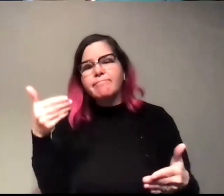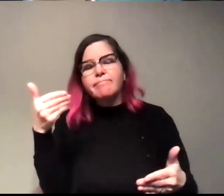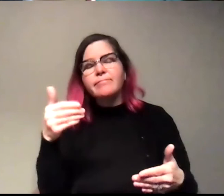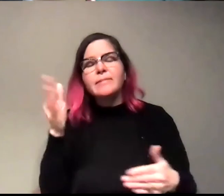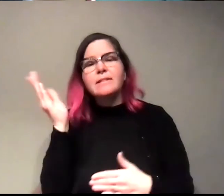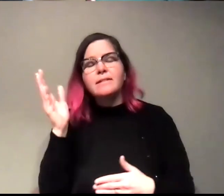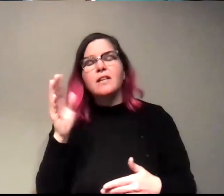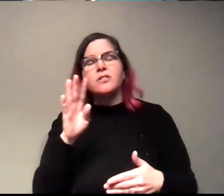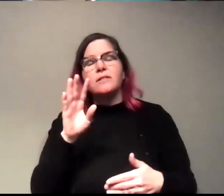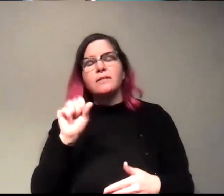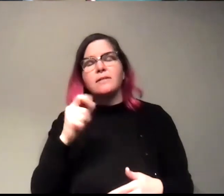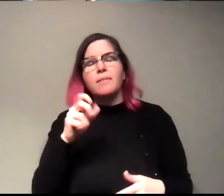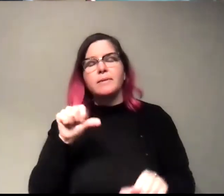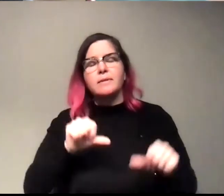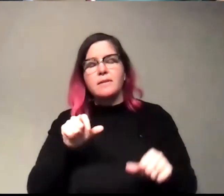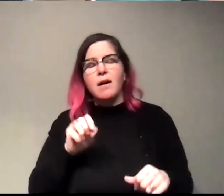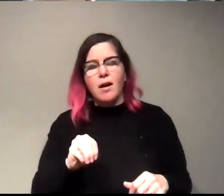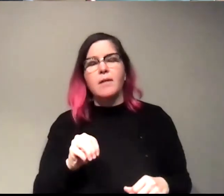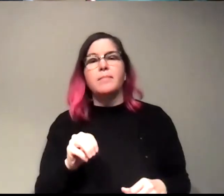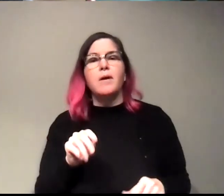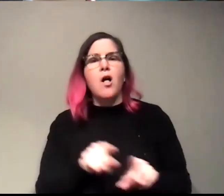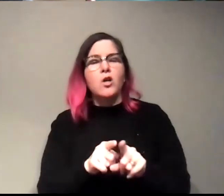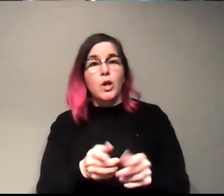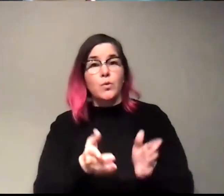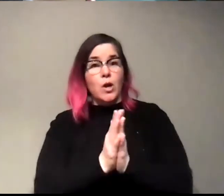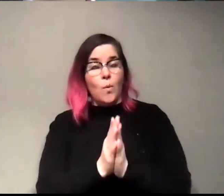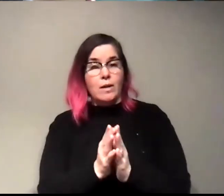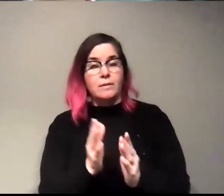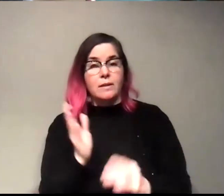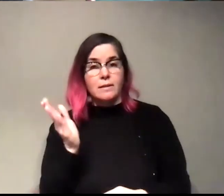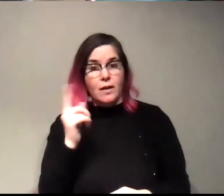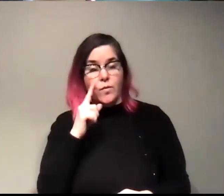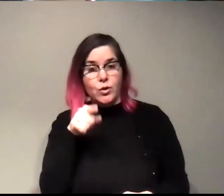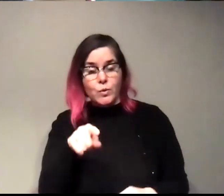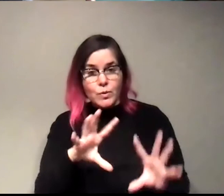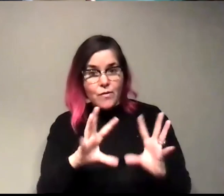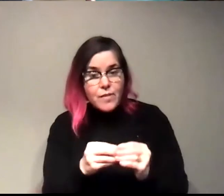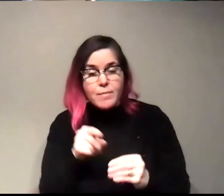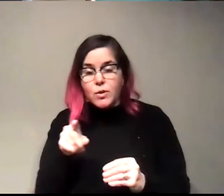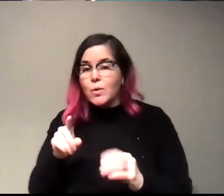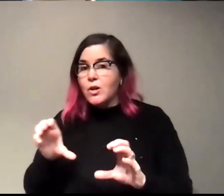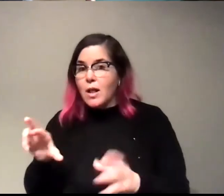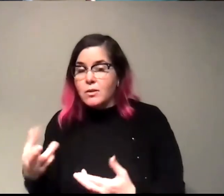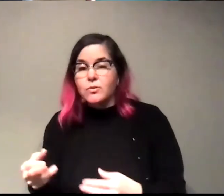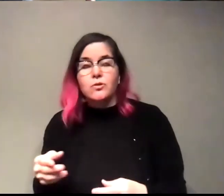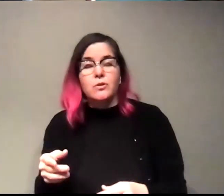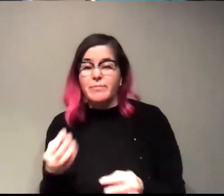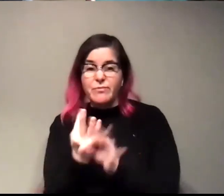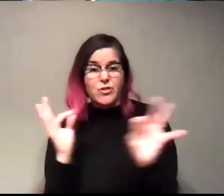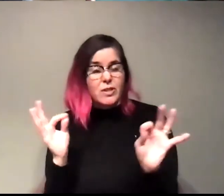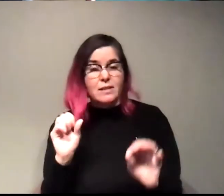skypeascientist.com. You can also suggest or request a session for just you and your family, you and your classroom, totally free on